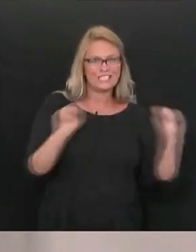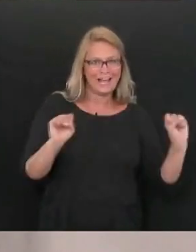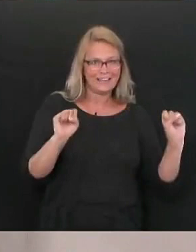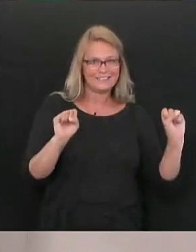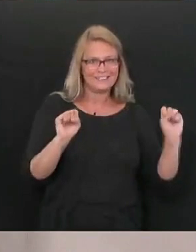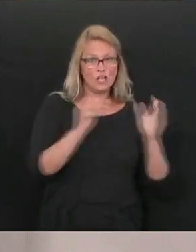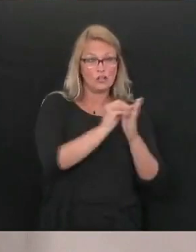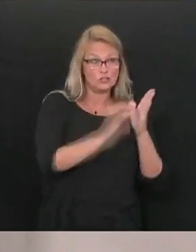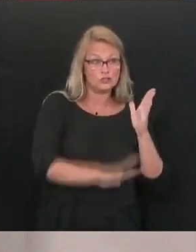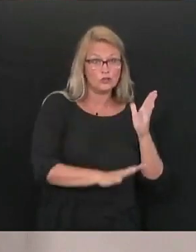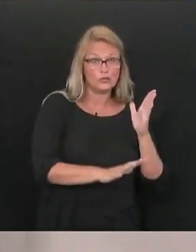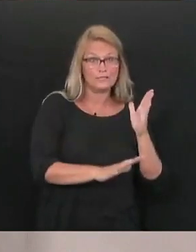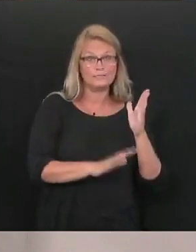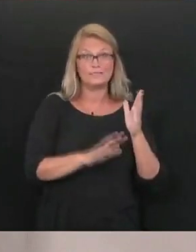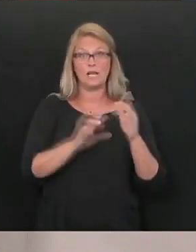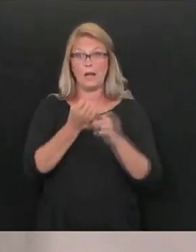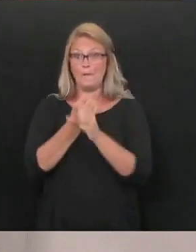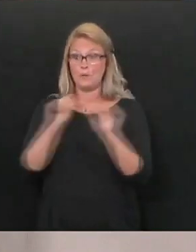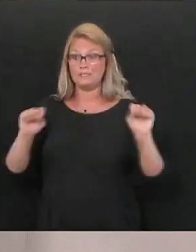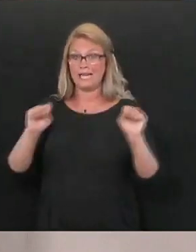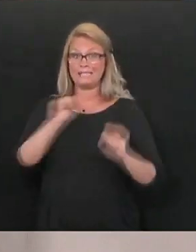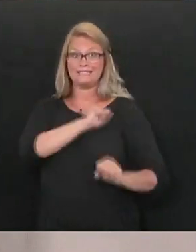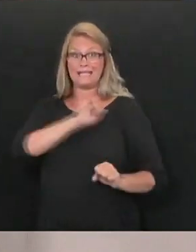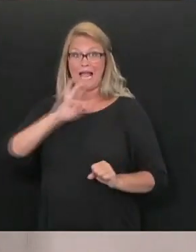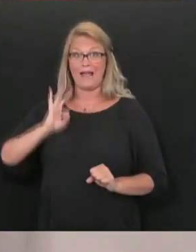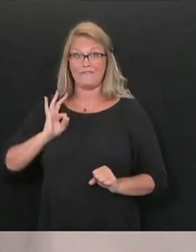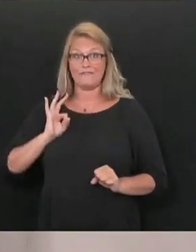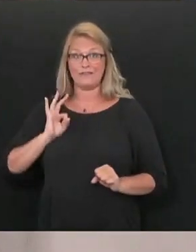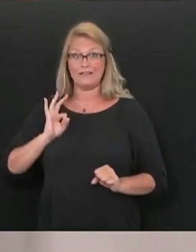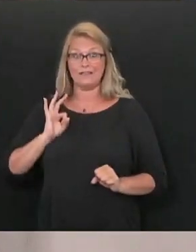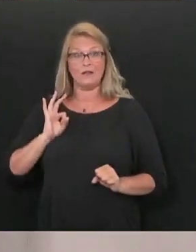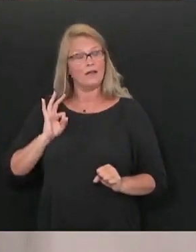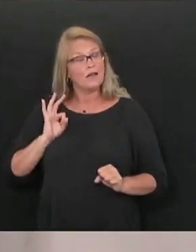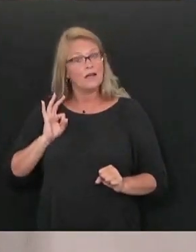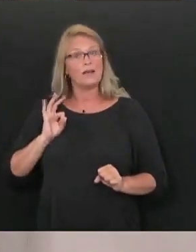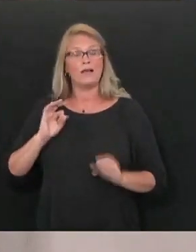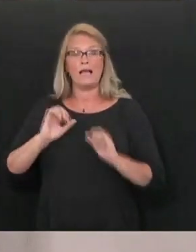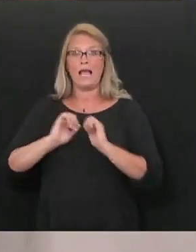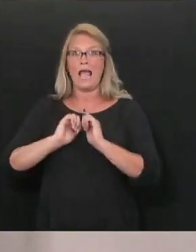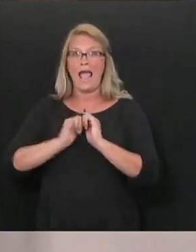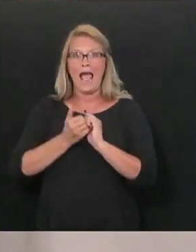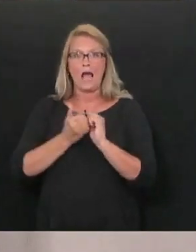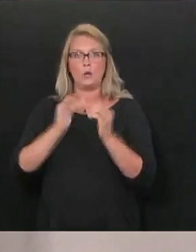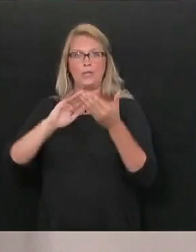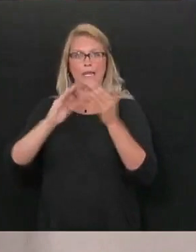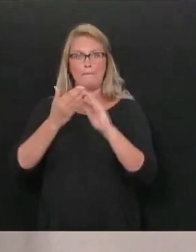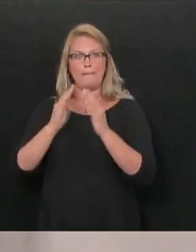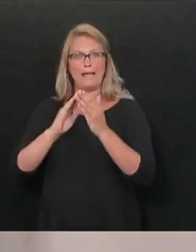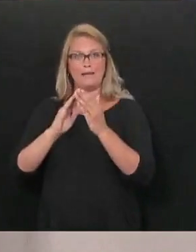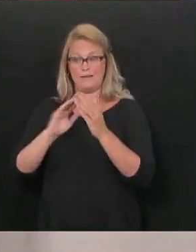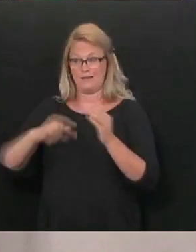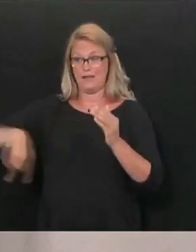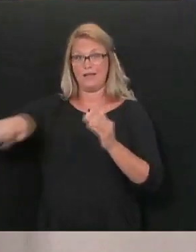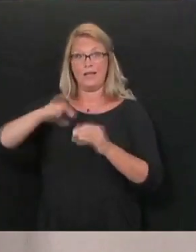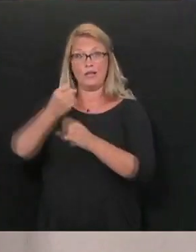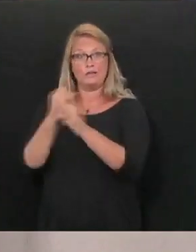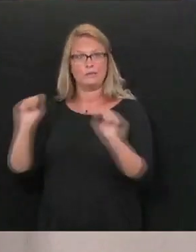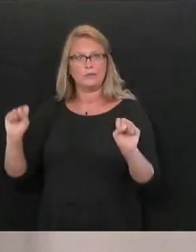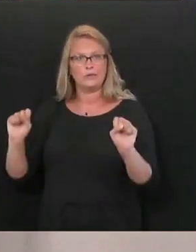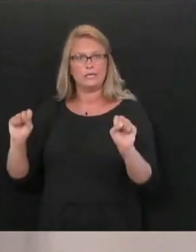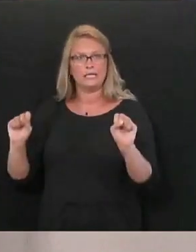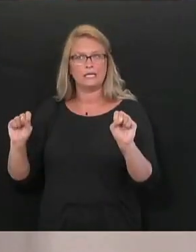How do we protect our staff and faculty? How do we protect our communities where those kids will be?